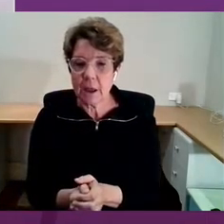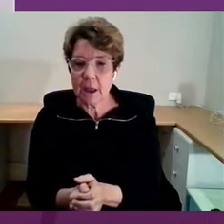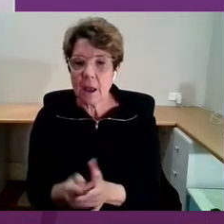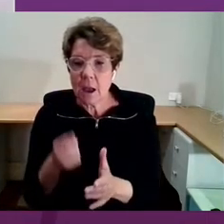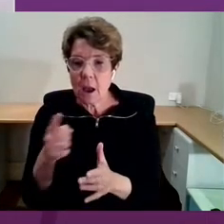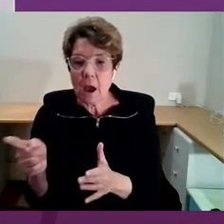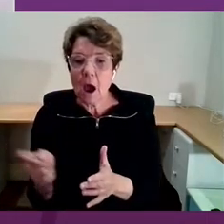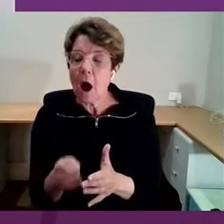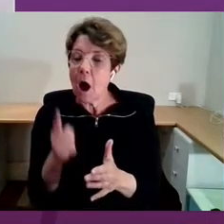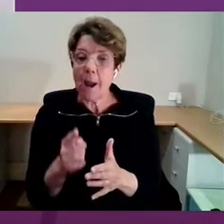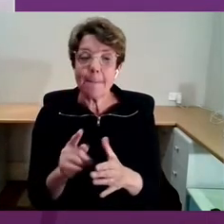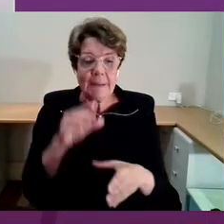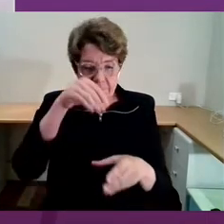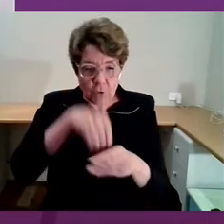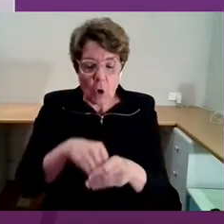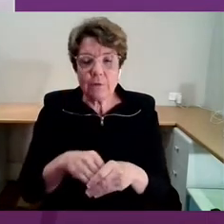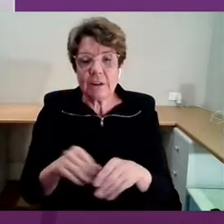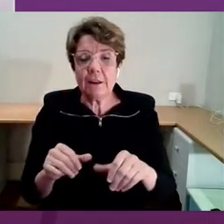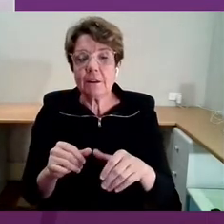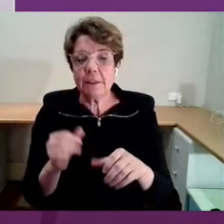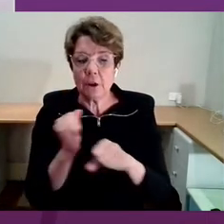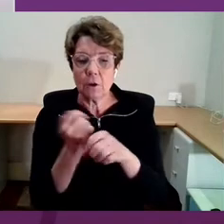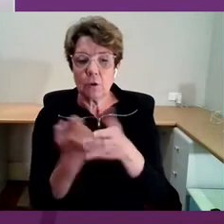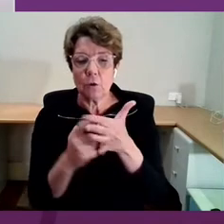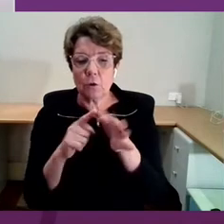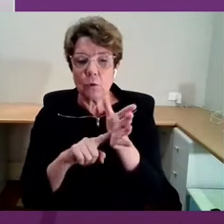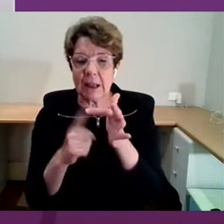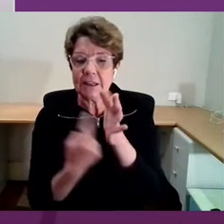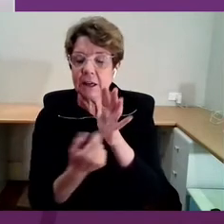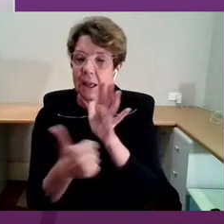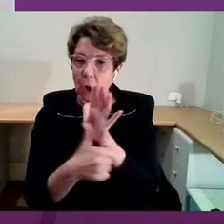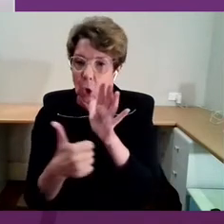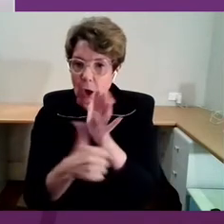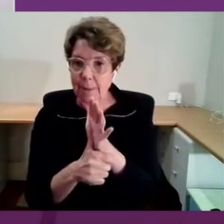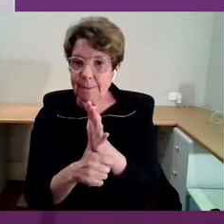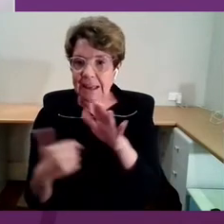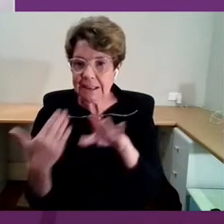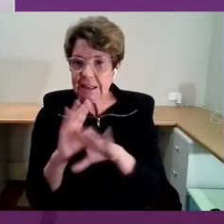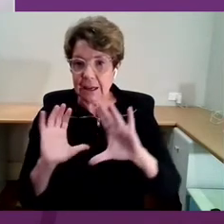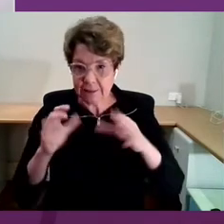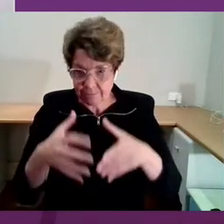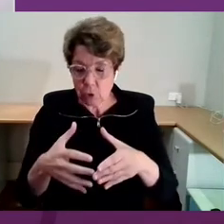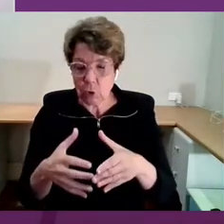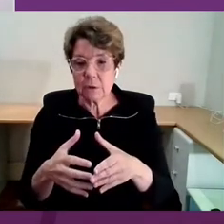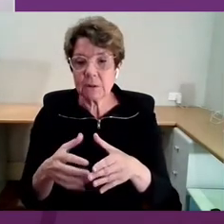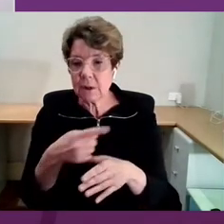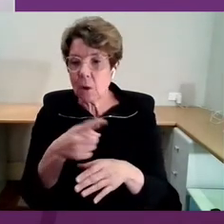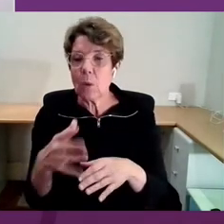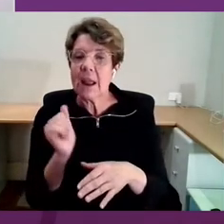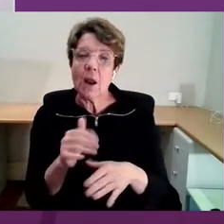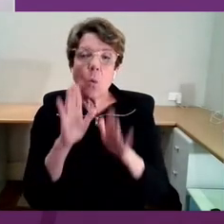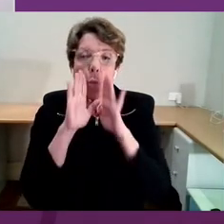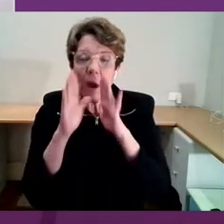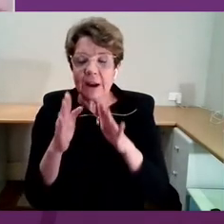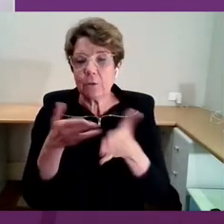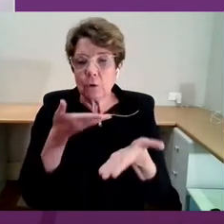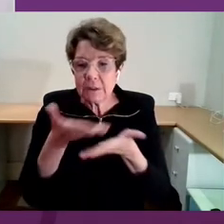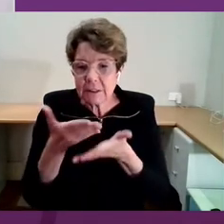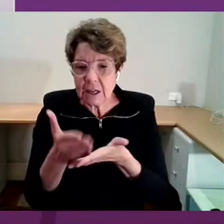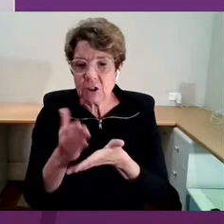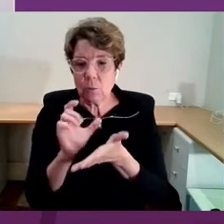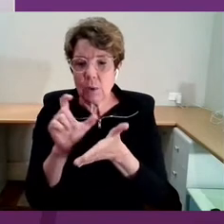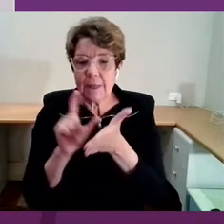Force, together with Greta and Rachel, and we had a wonderful discussion with Clyde Miller, the CEO of Support, very quickly